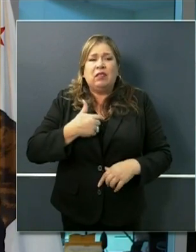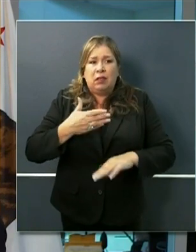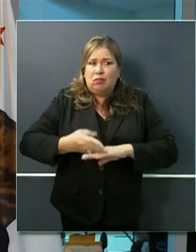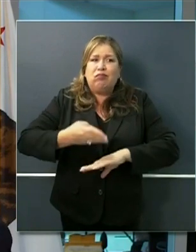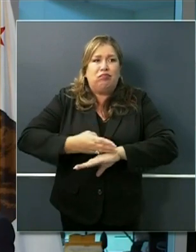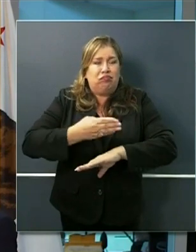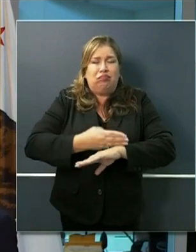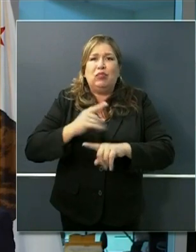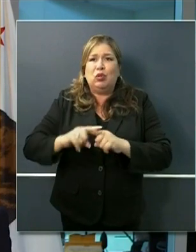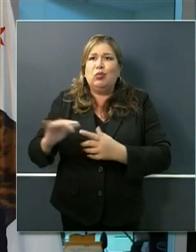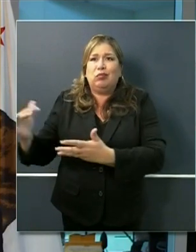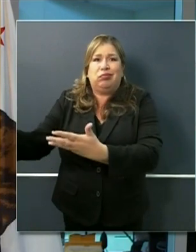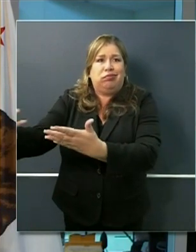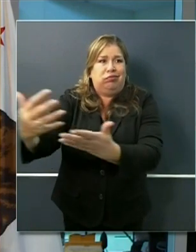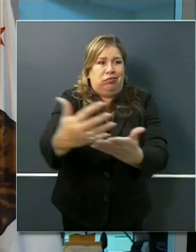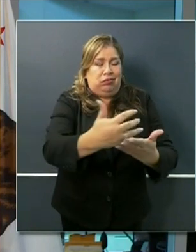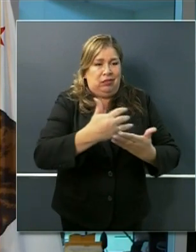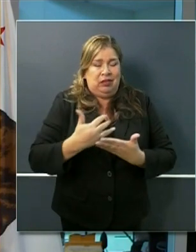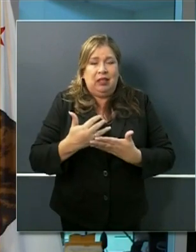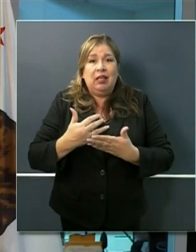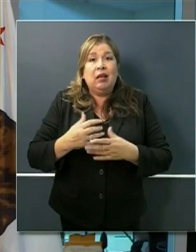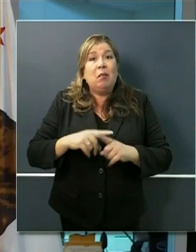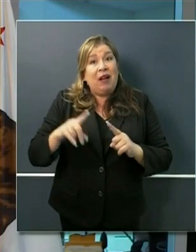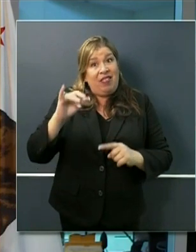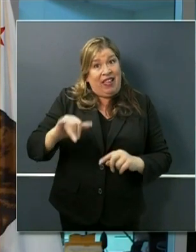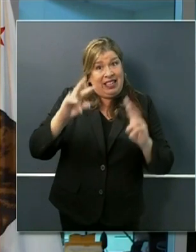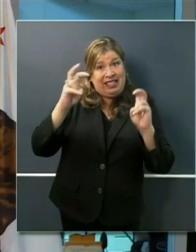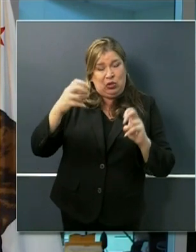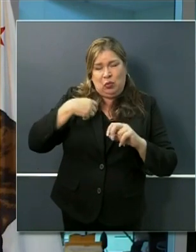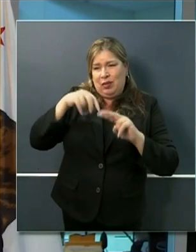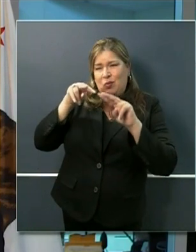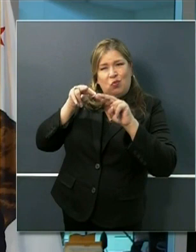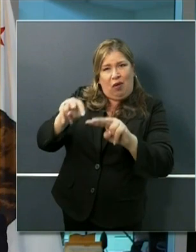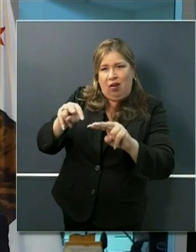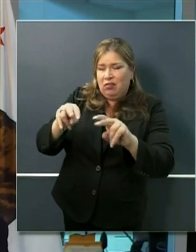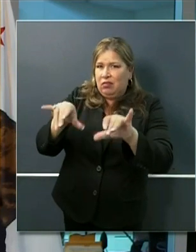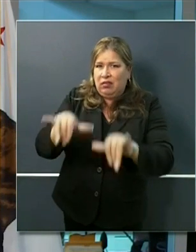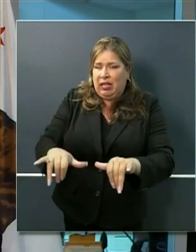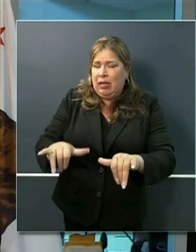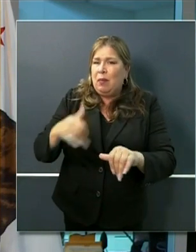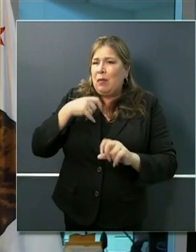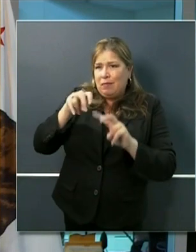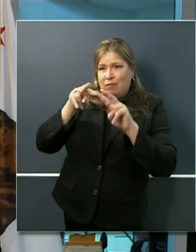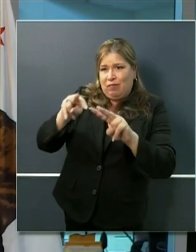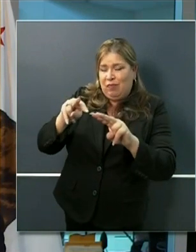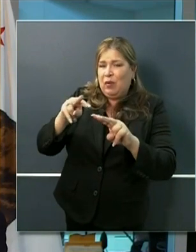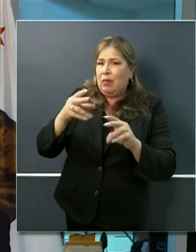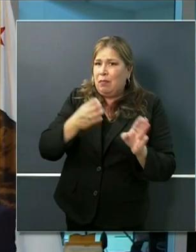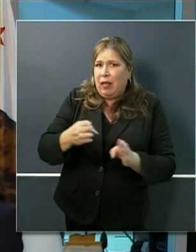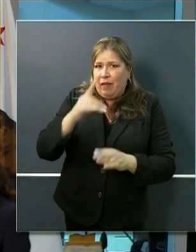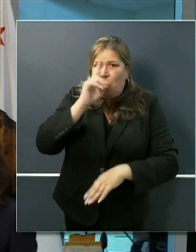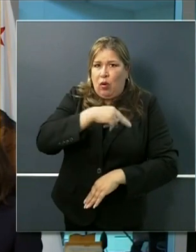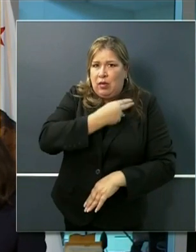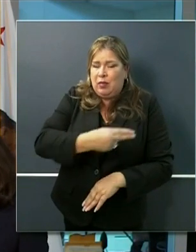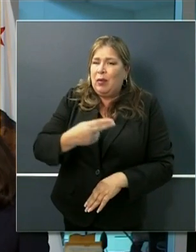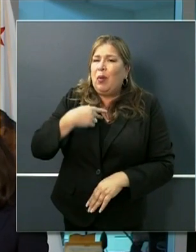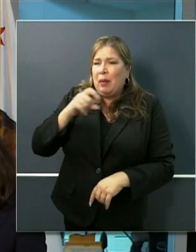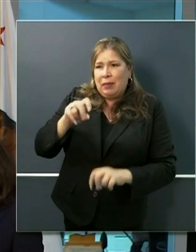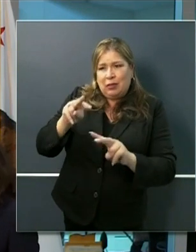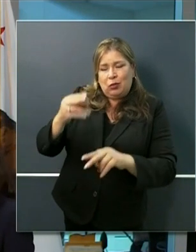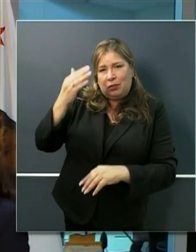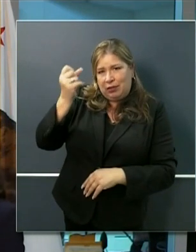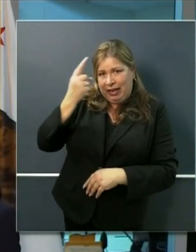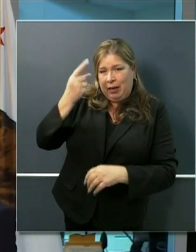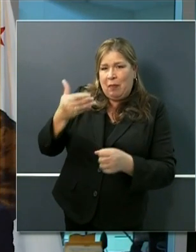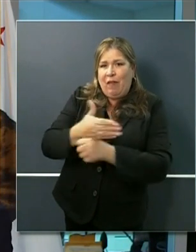we will continue to watch this however because this is a very important area as we think about how we modify our interventions and can